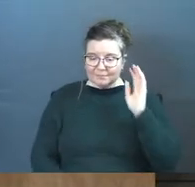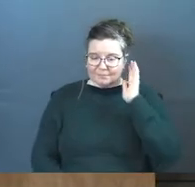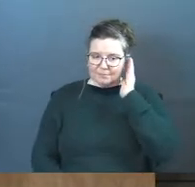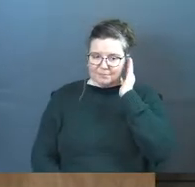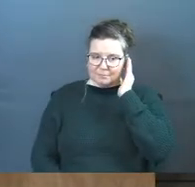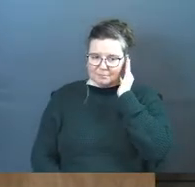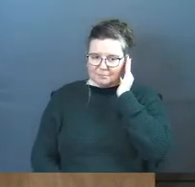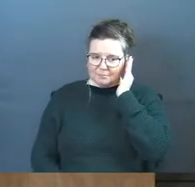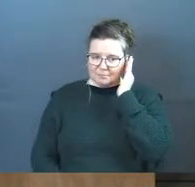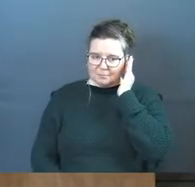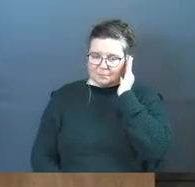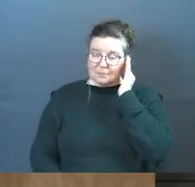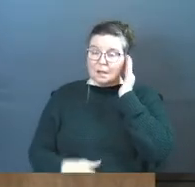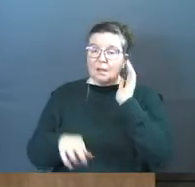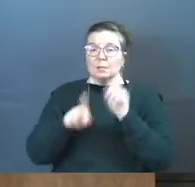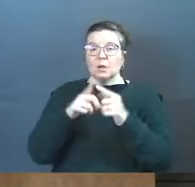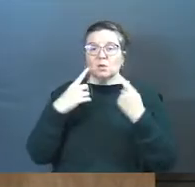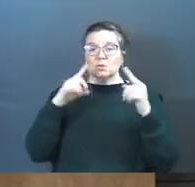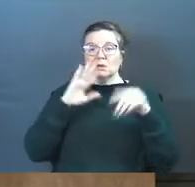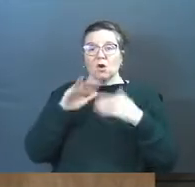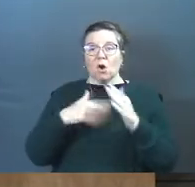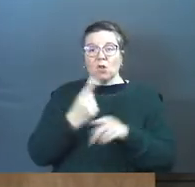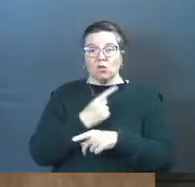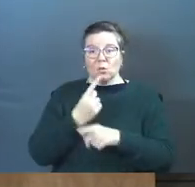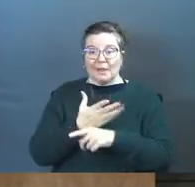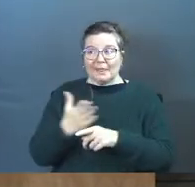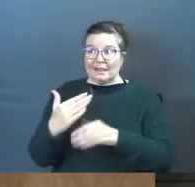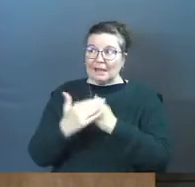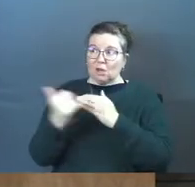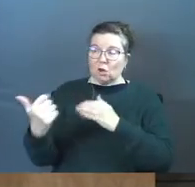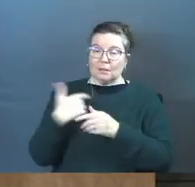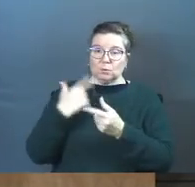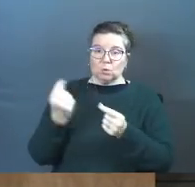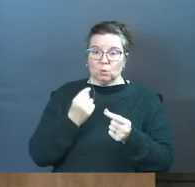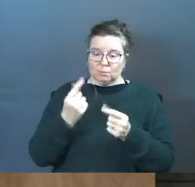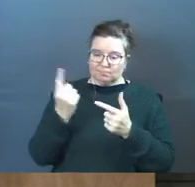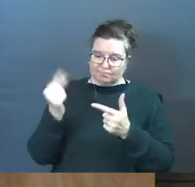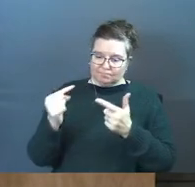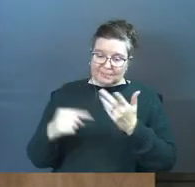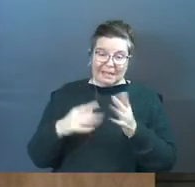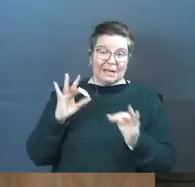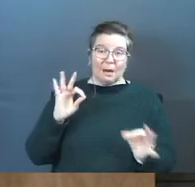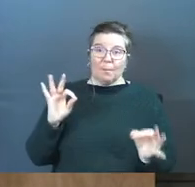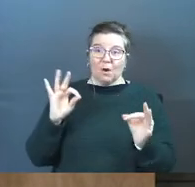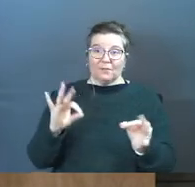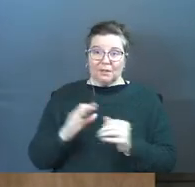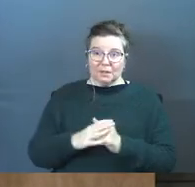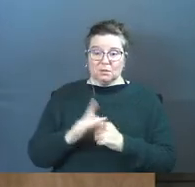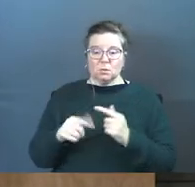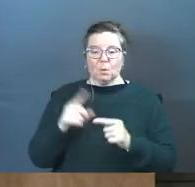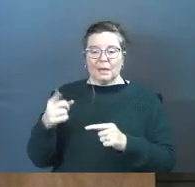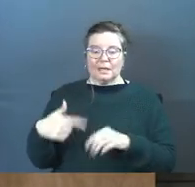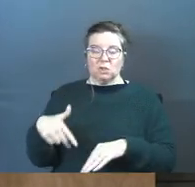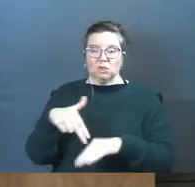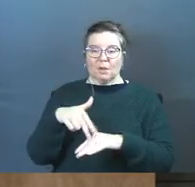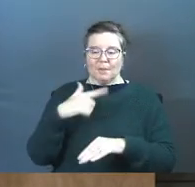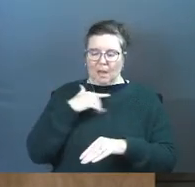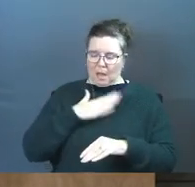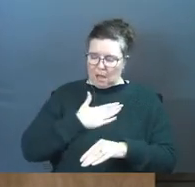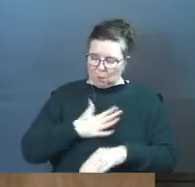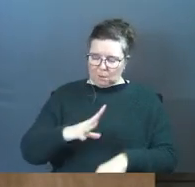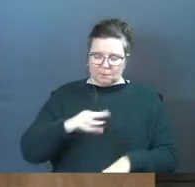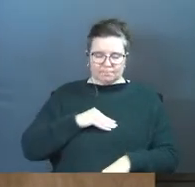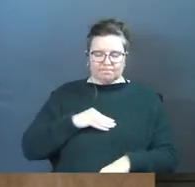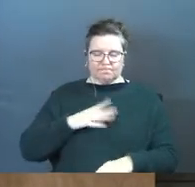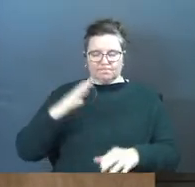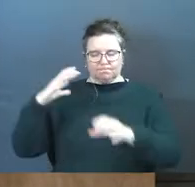but he also achieved all the righteous deeds that God called him to achieve. He did it perfectly. So when he stood up and said, I'll